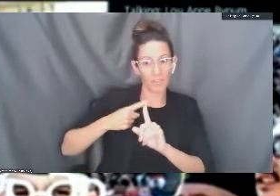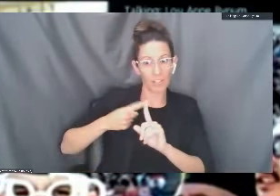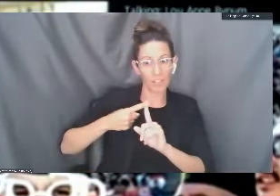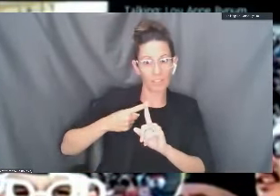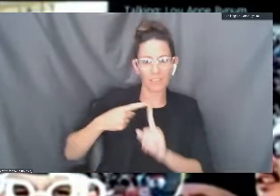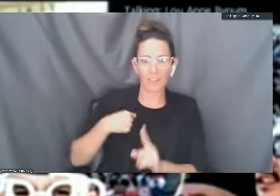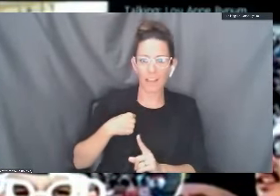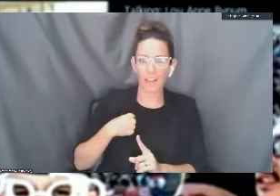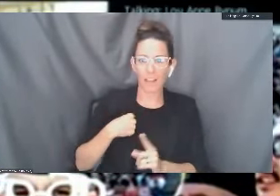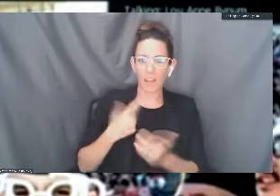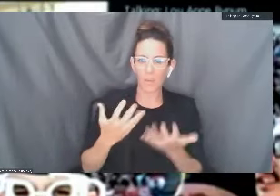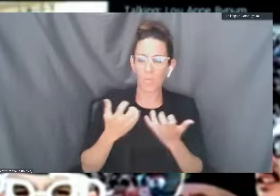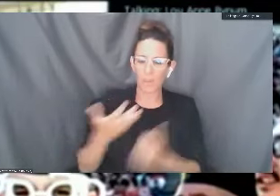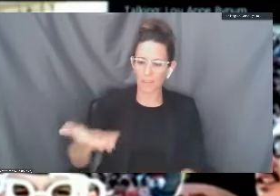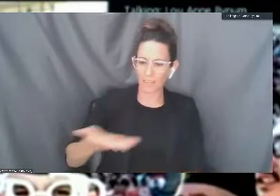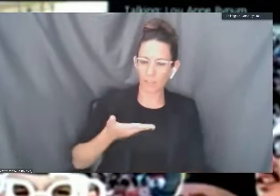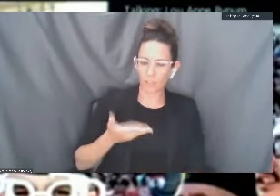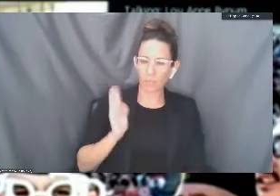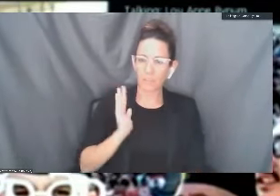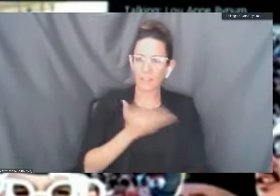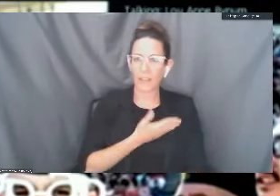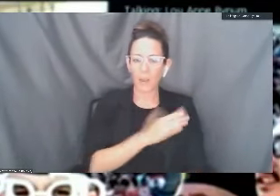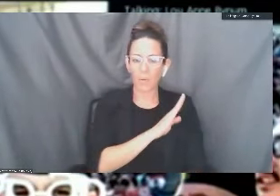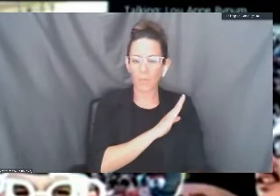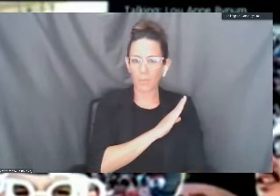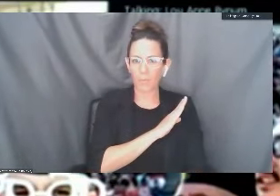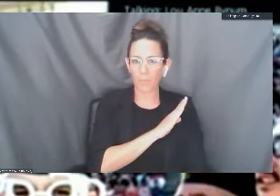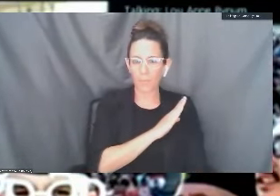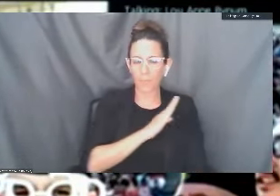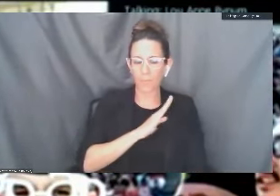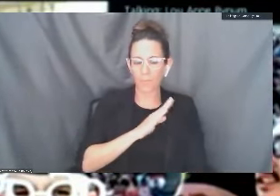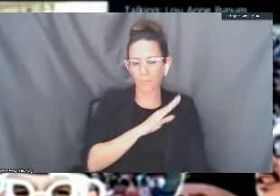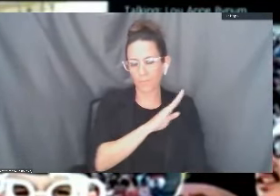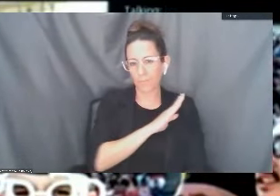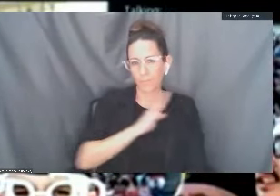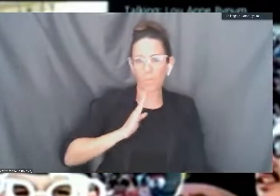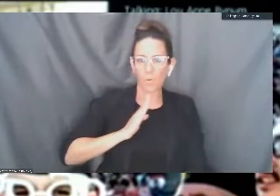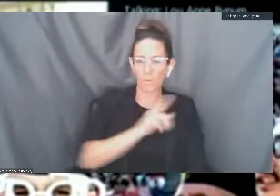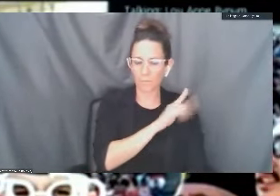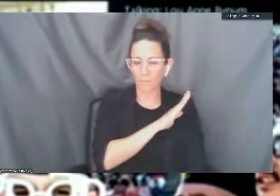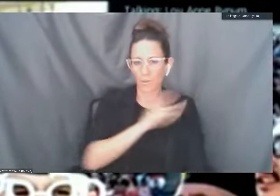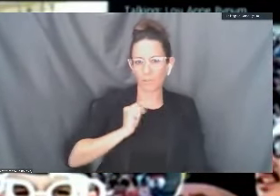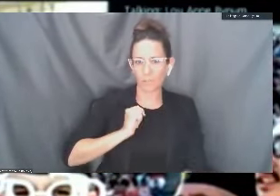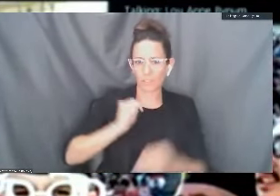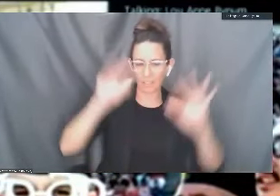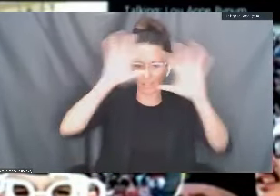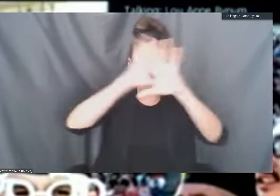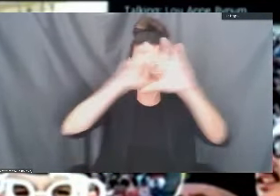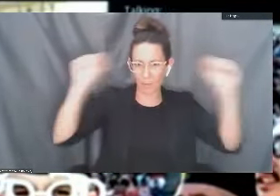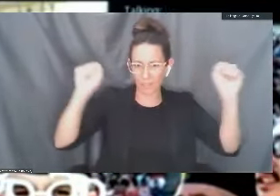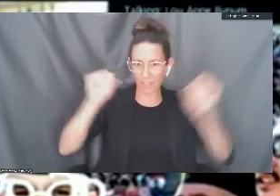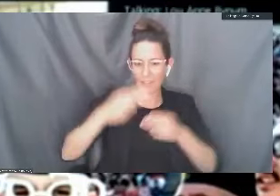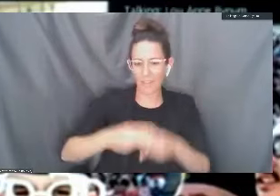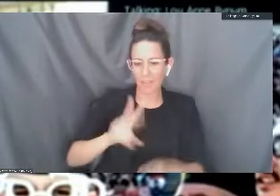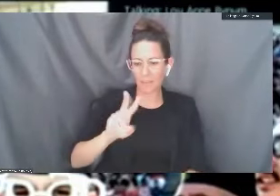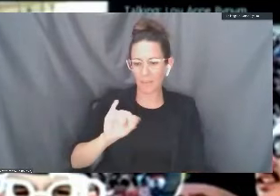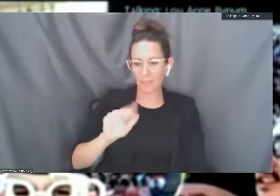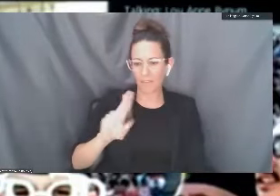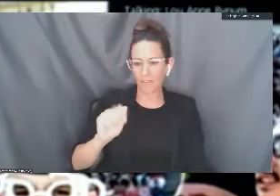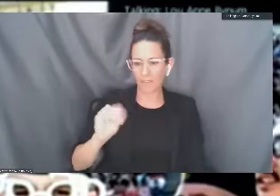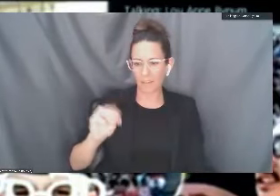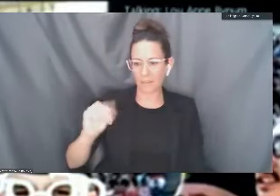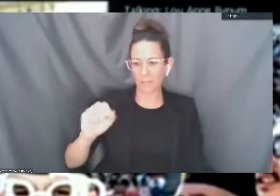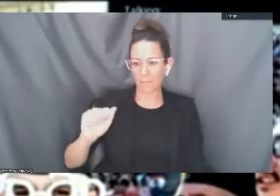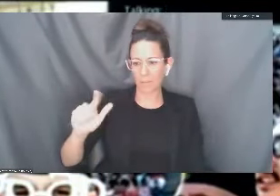pleasure for me to be able to introduce our board president, Vivian Malauulu. She has